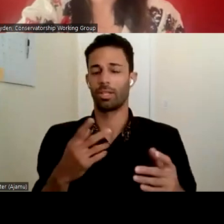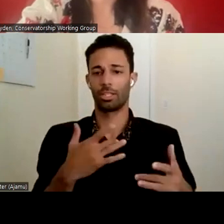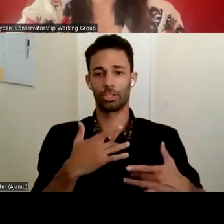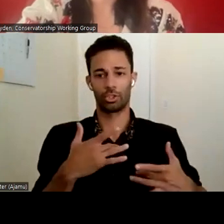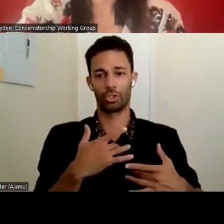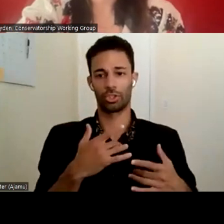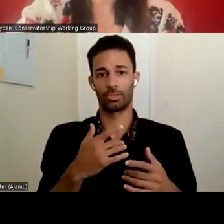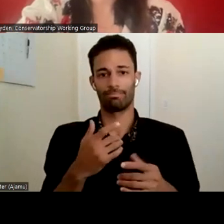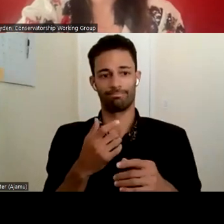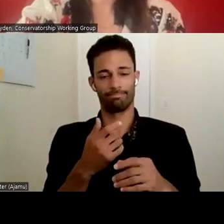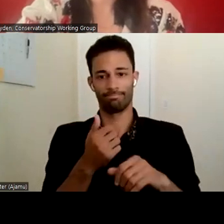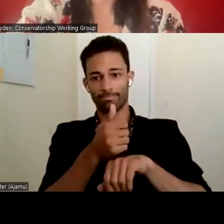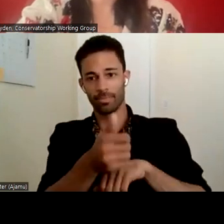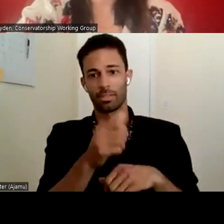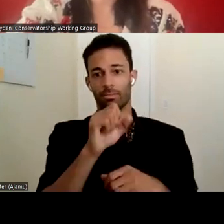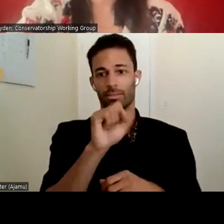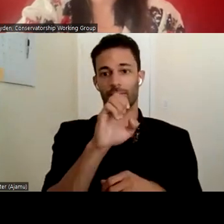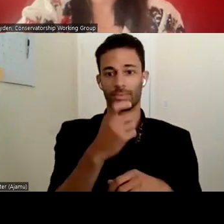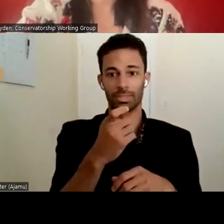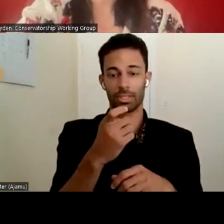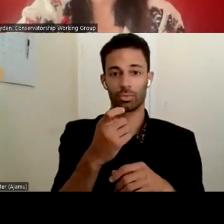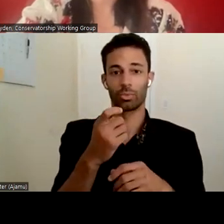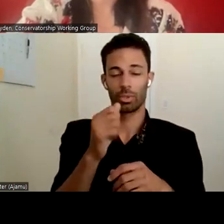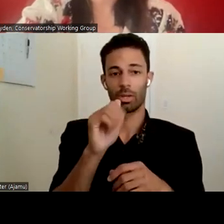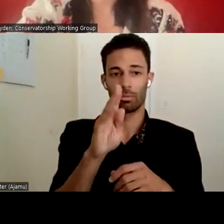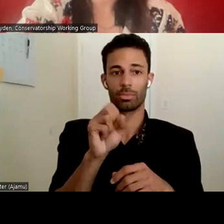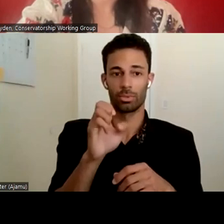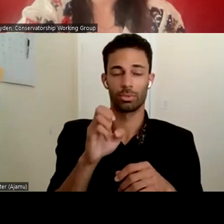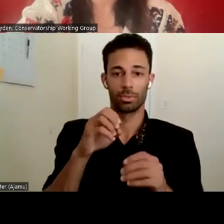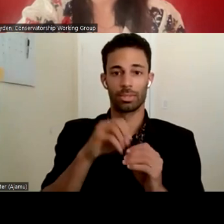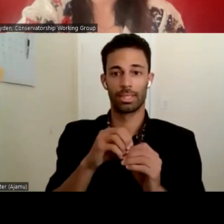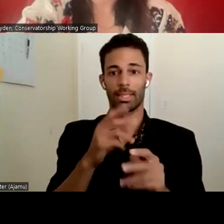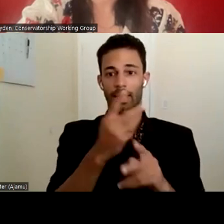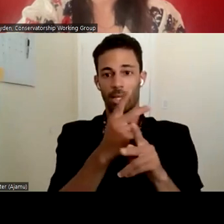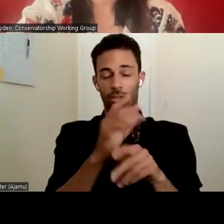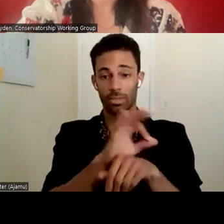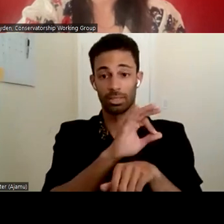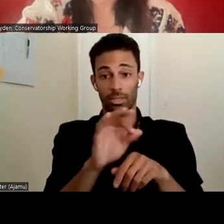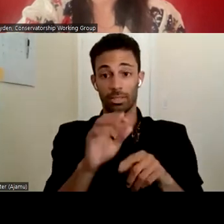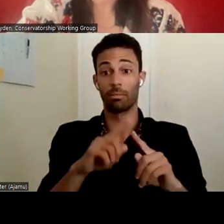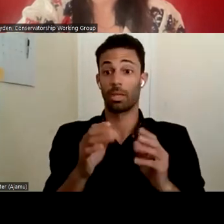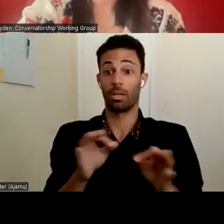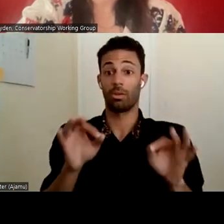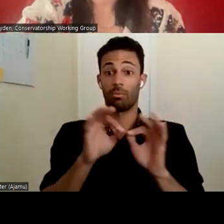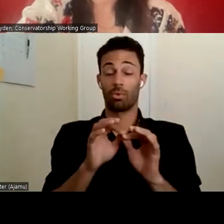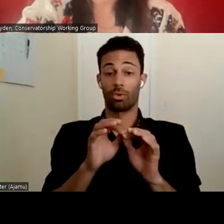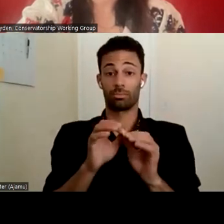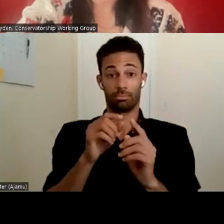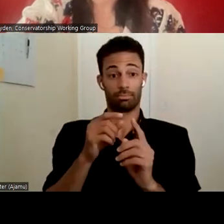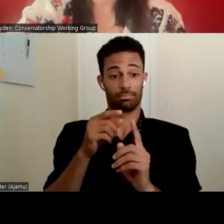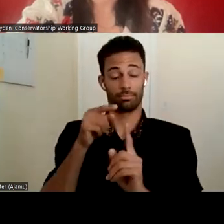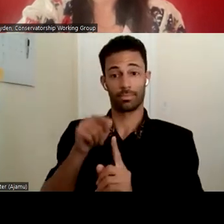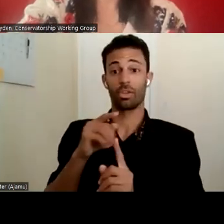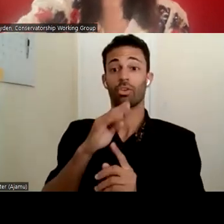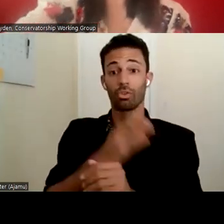facility, but the most, um, concerning part in this scenario is that the daughter's reporting it because you have a facility